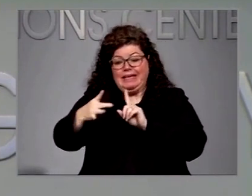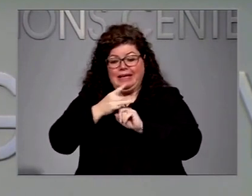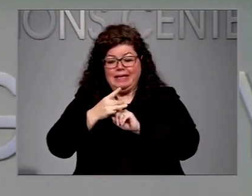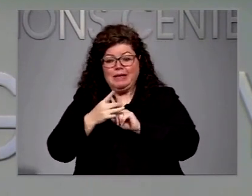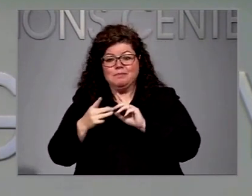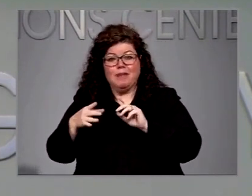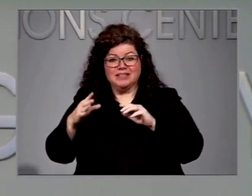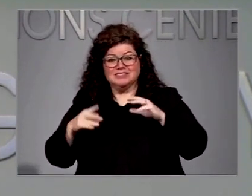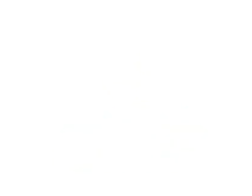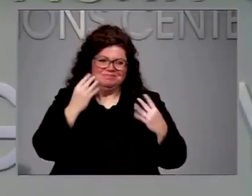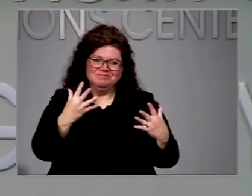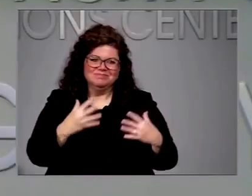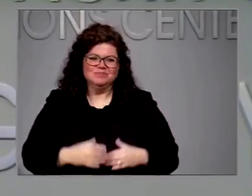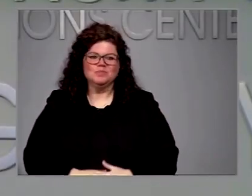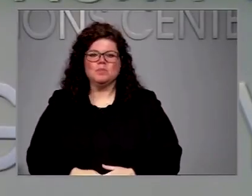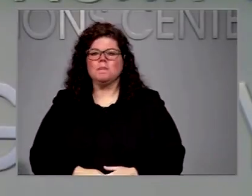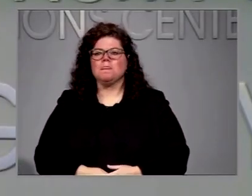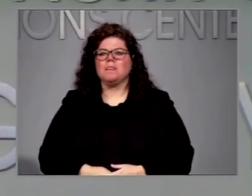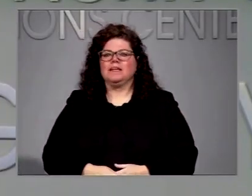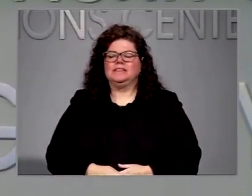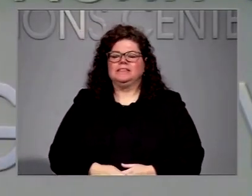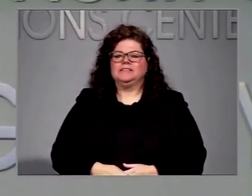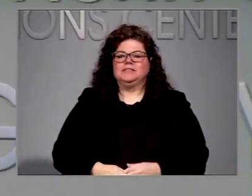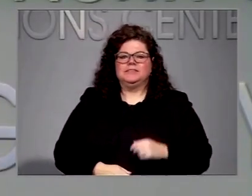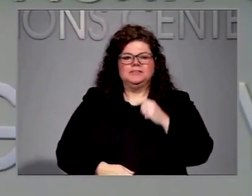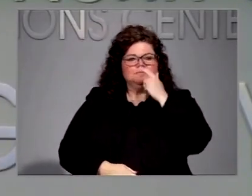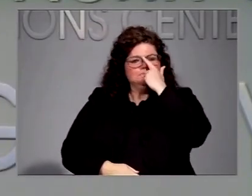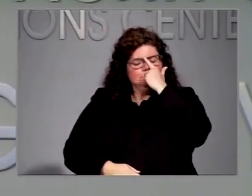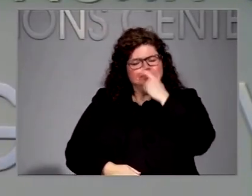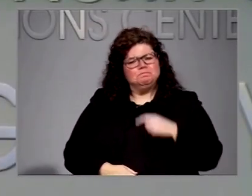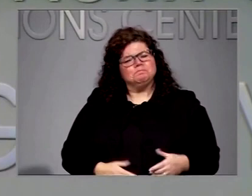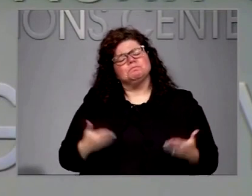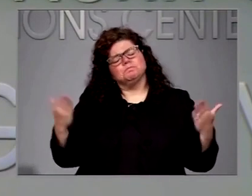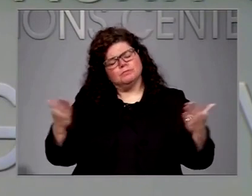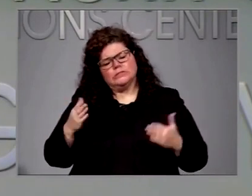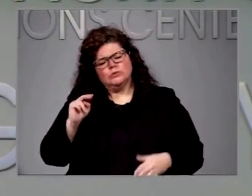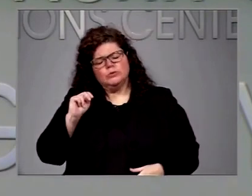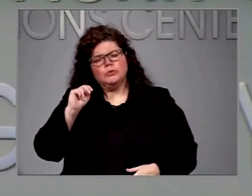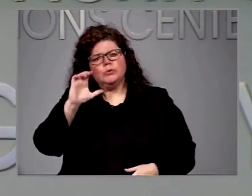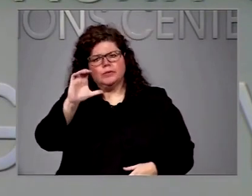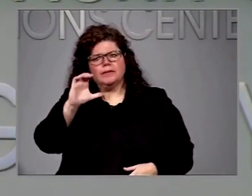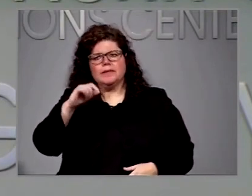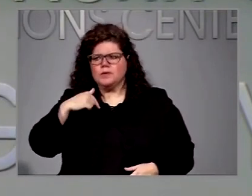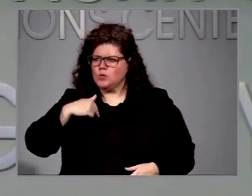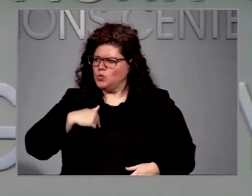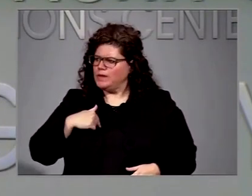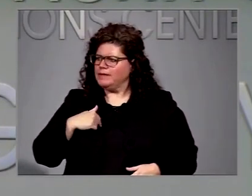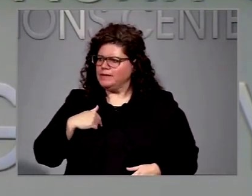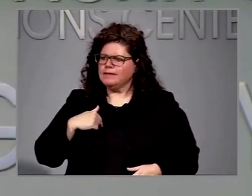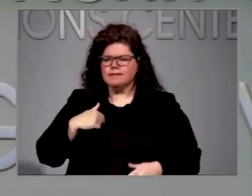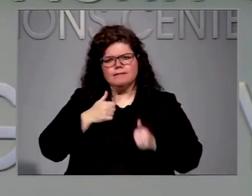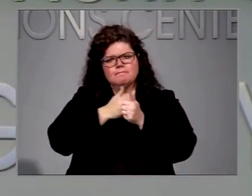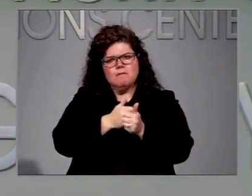this has to be taken seriously. I think, as a state, we have taken important steps to slow the virus.